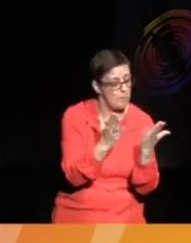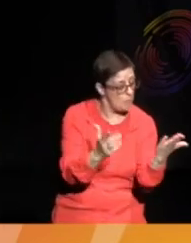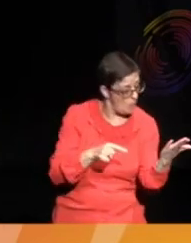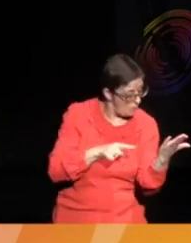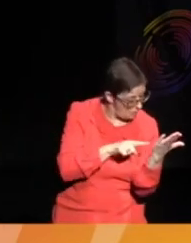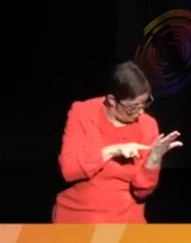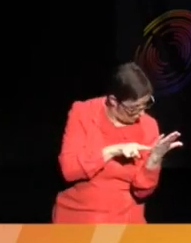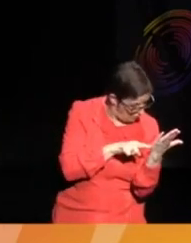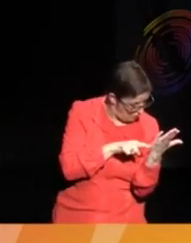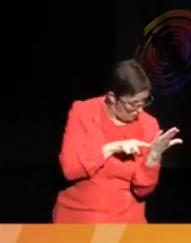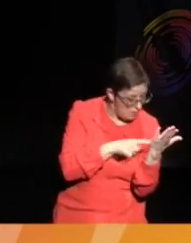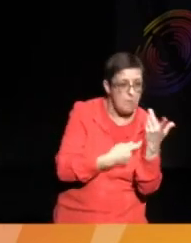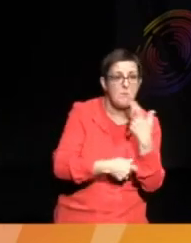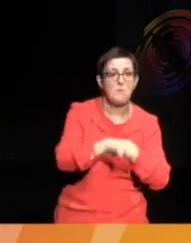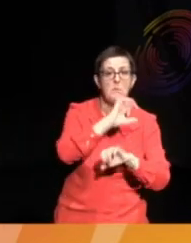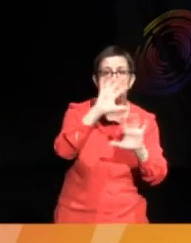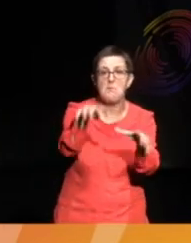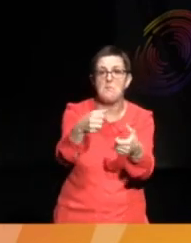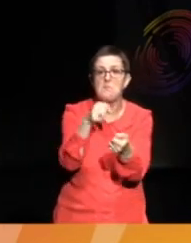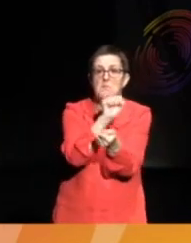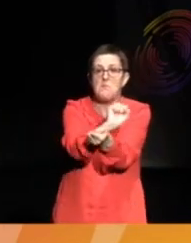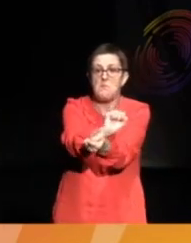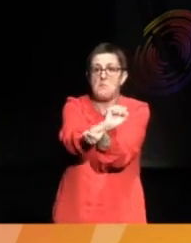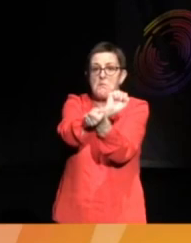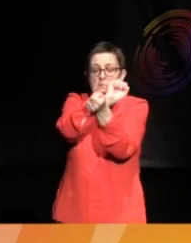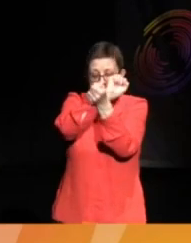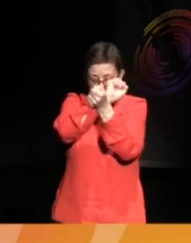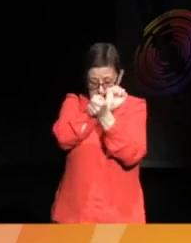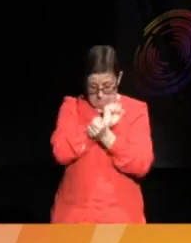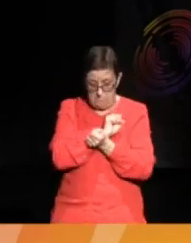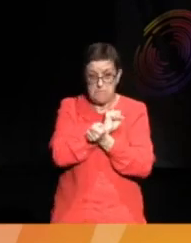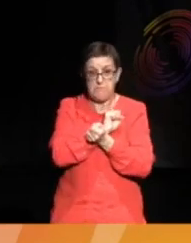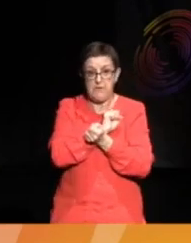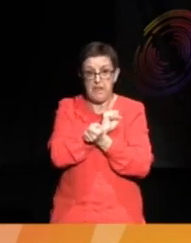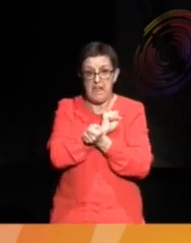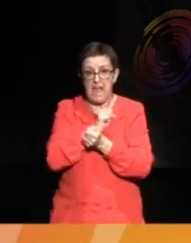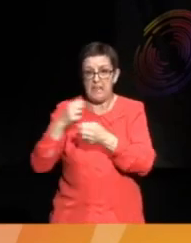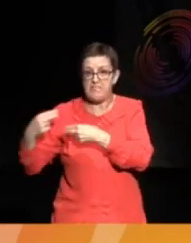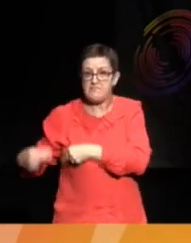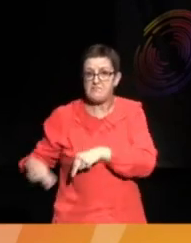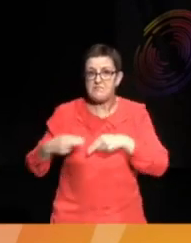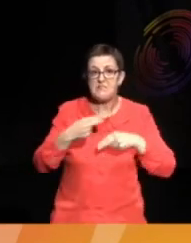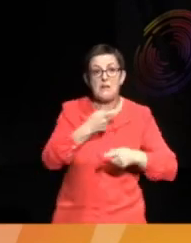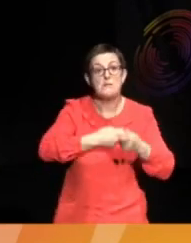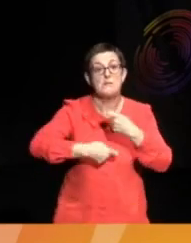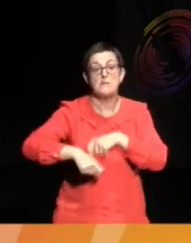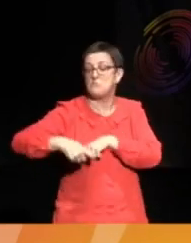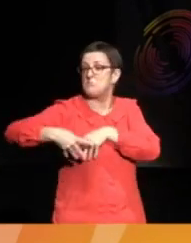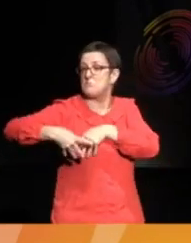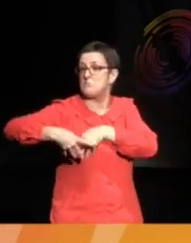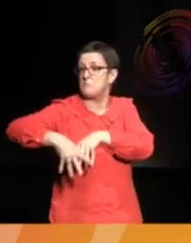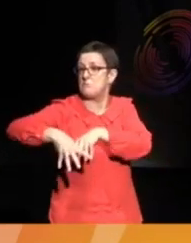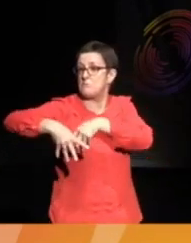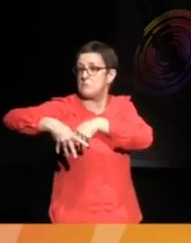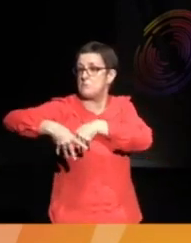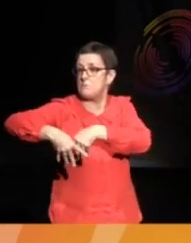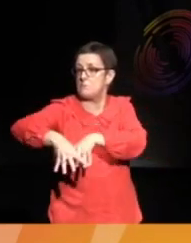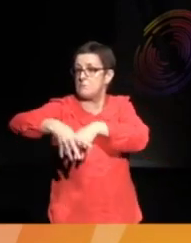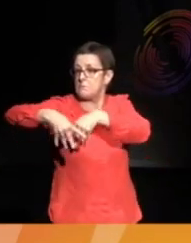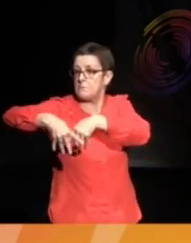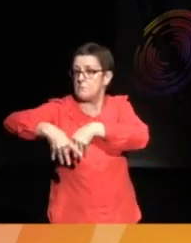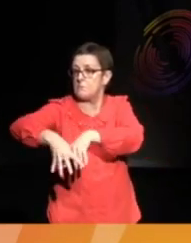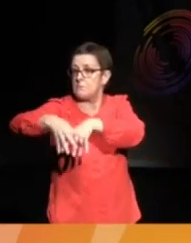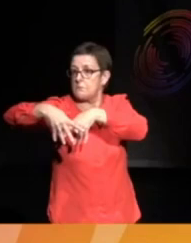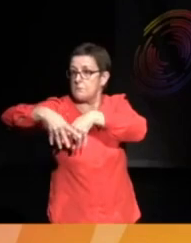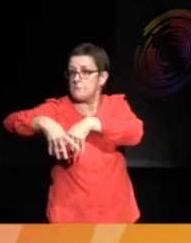prison cells. And the new dance step is a marching boot. And the poetry is not poetry at